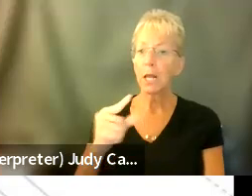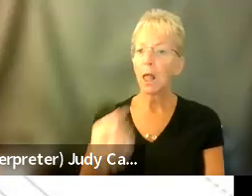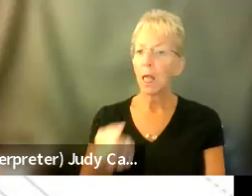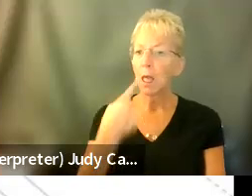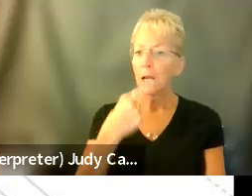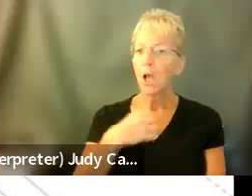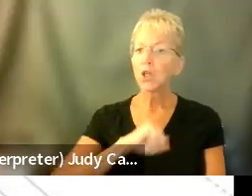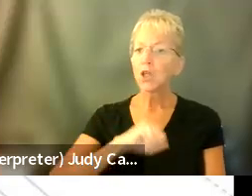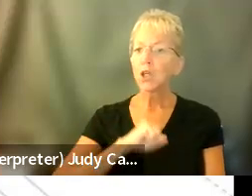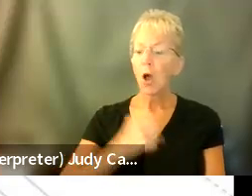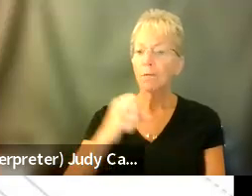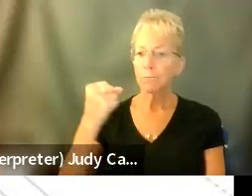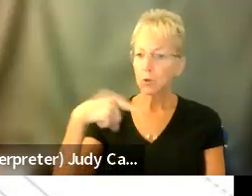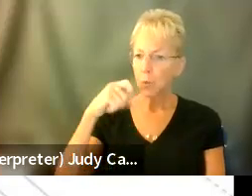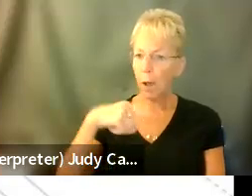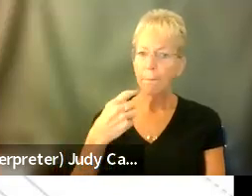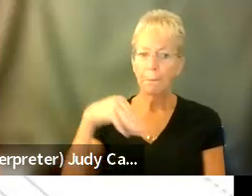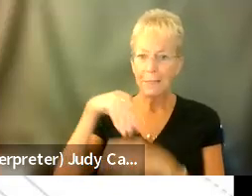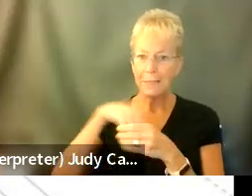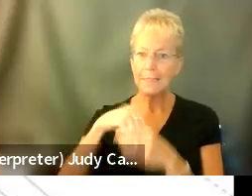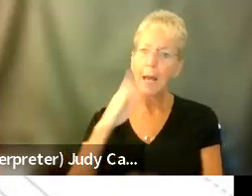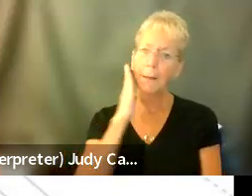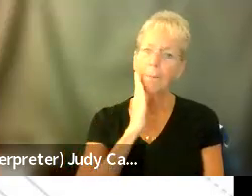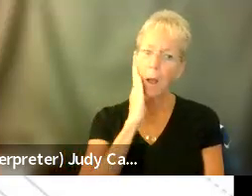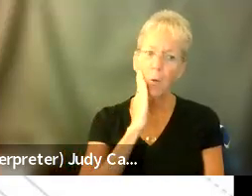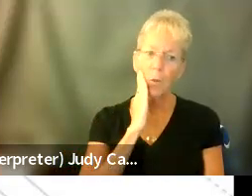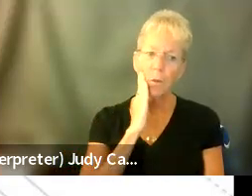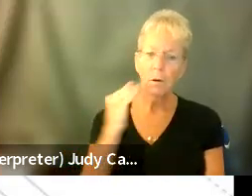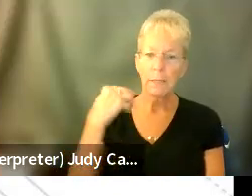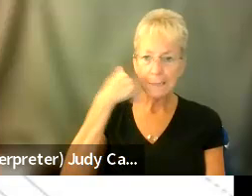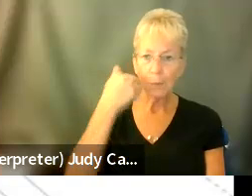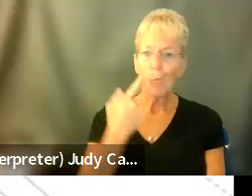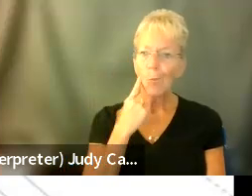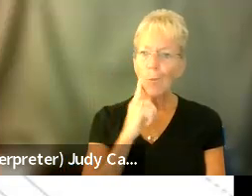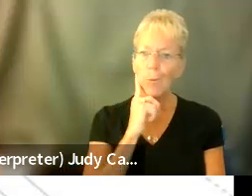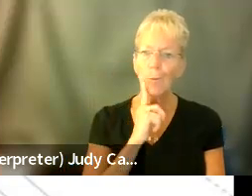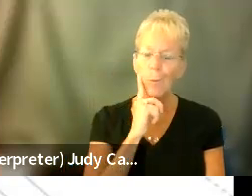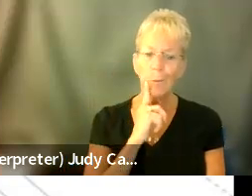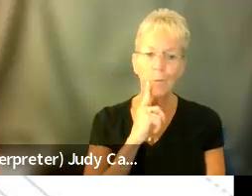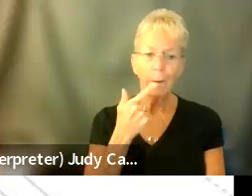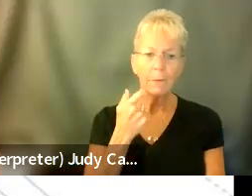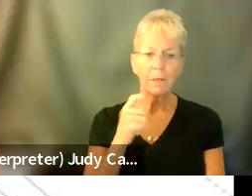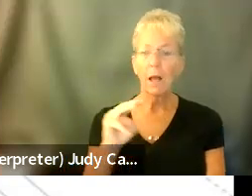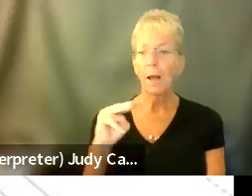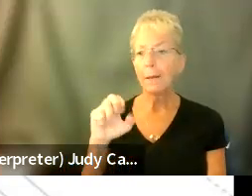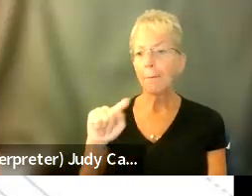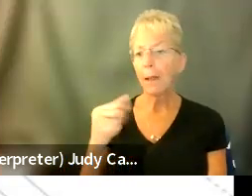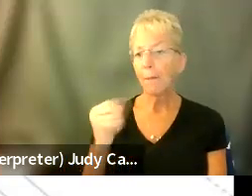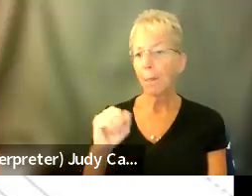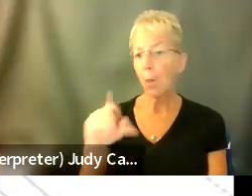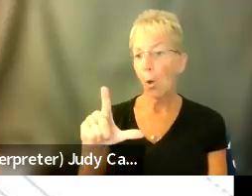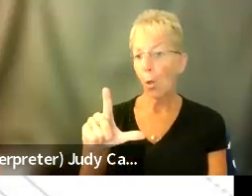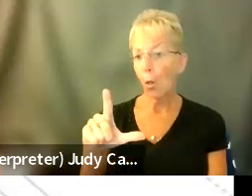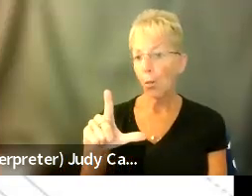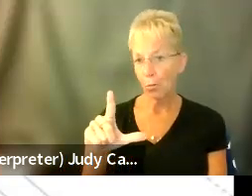put in the inside of my mouth, like right in here. Um, you know, because of the menthol and she said the menthol,